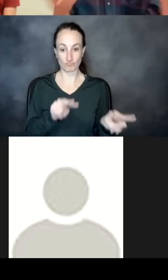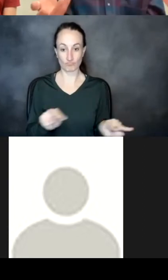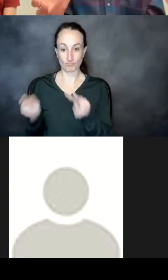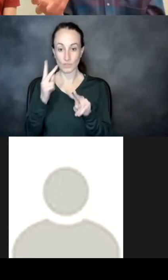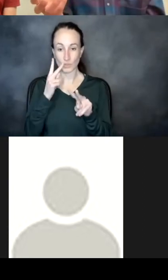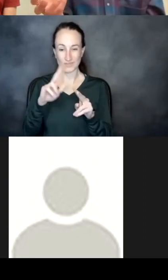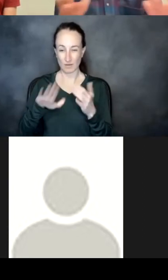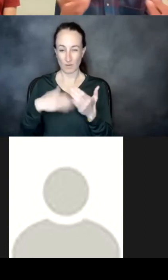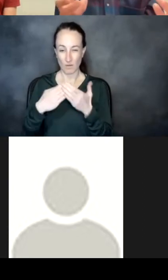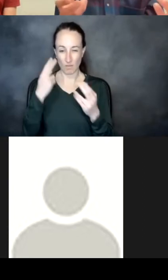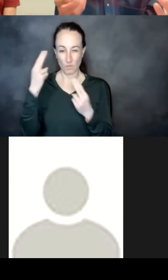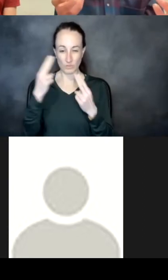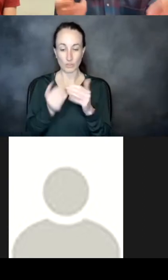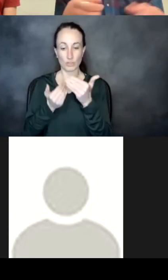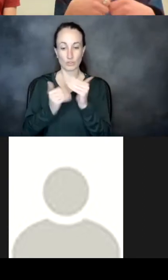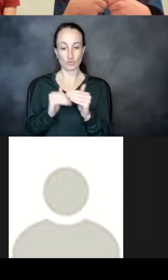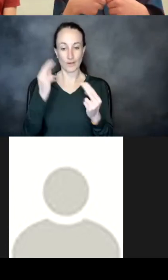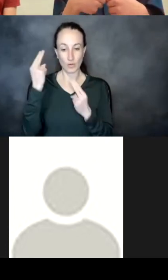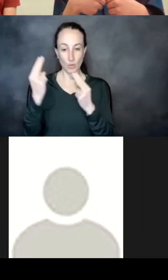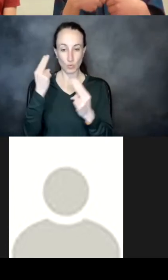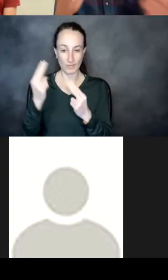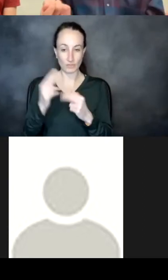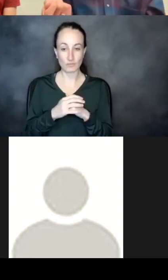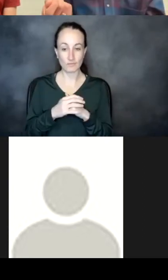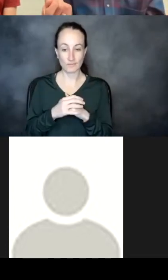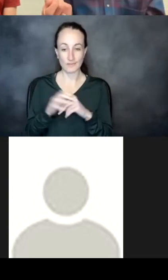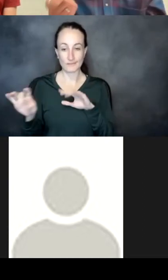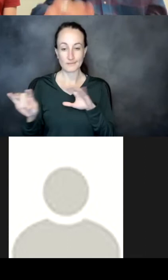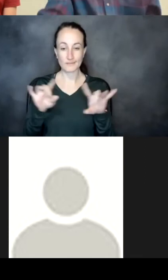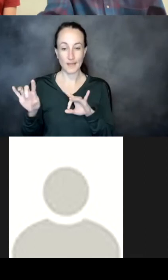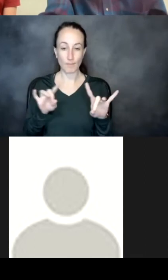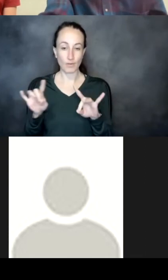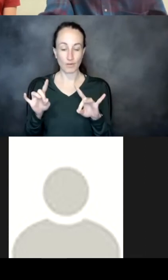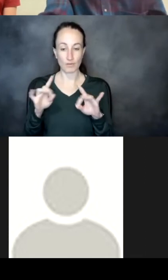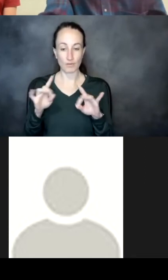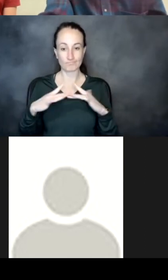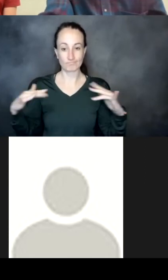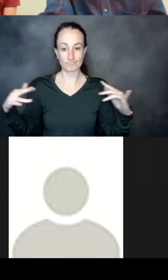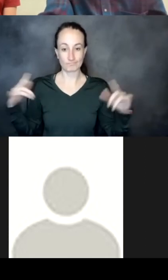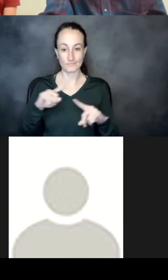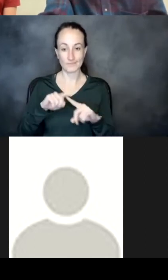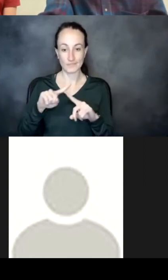hallucination constrained hallucination can uh sample a really wide variety of backbones